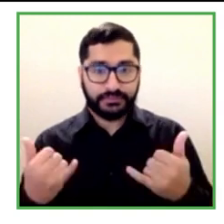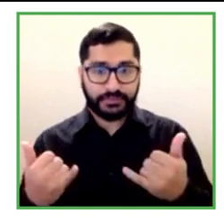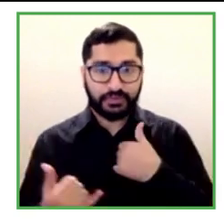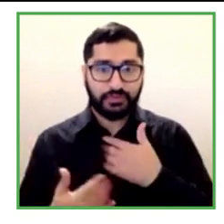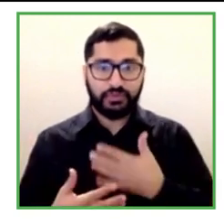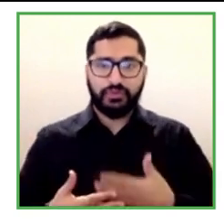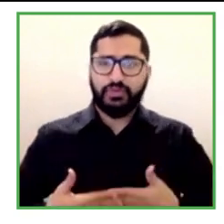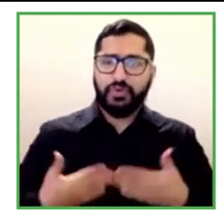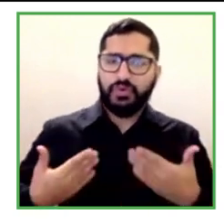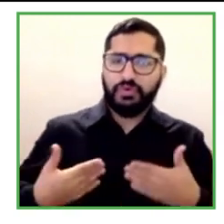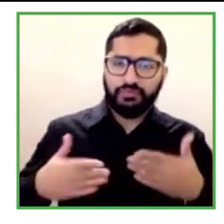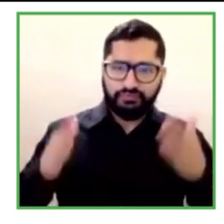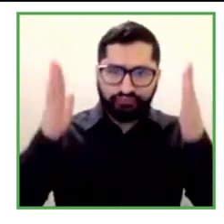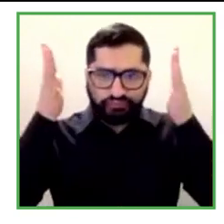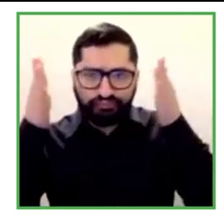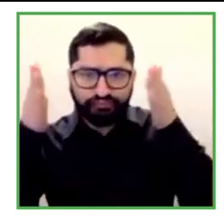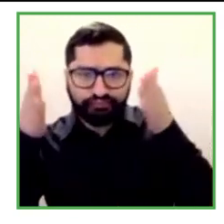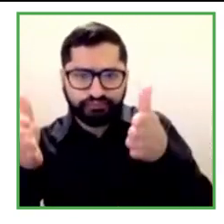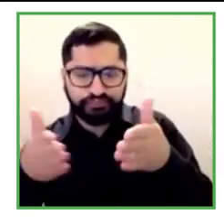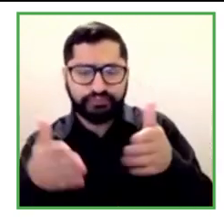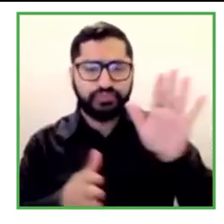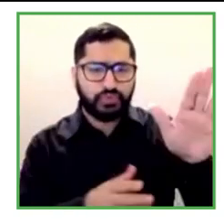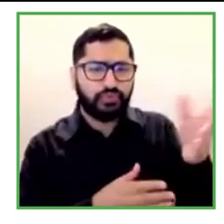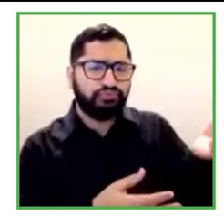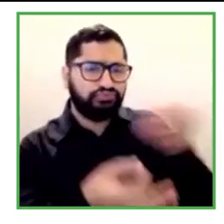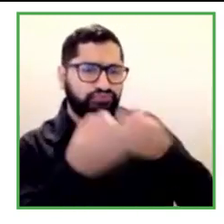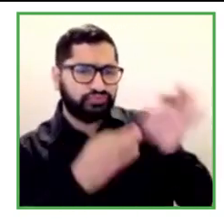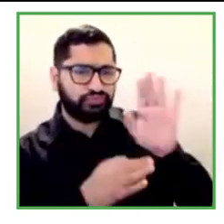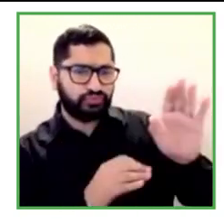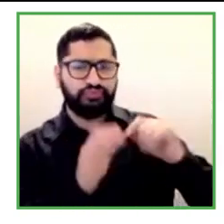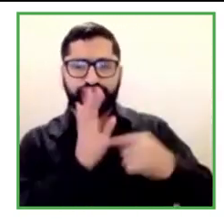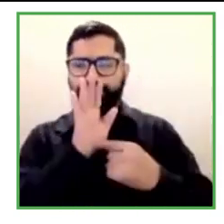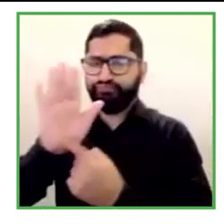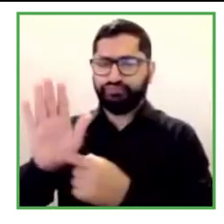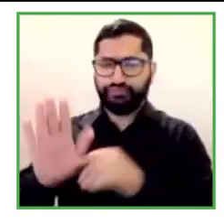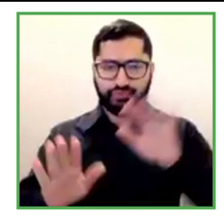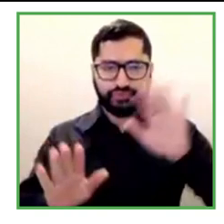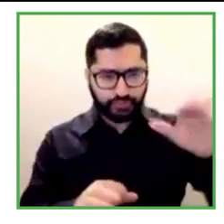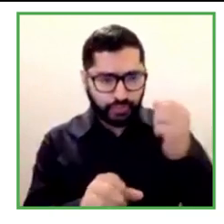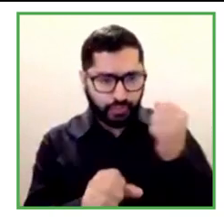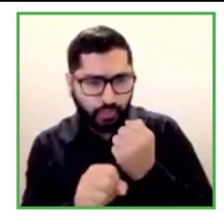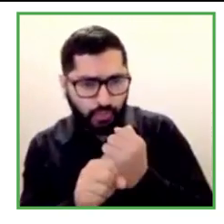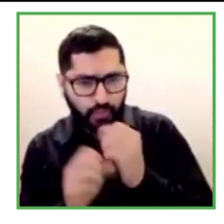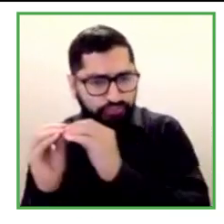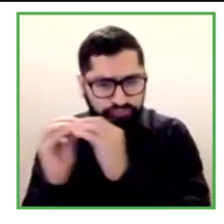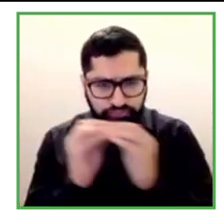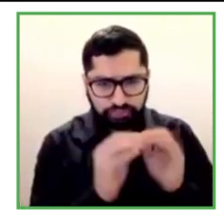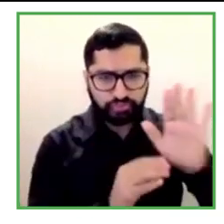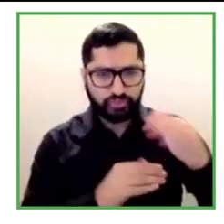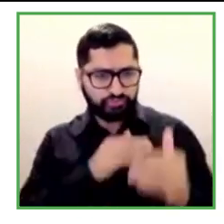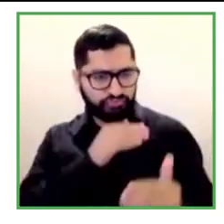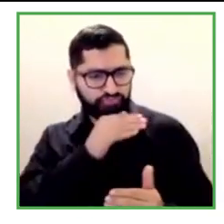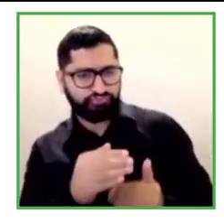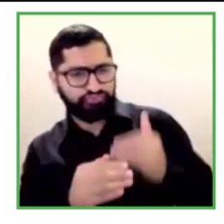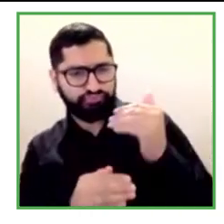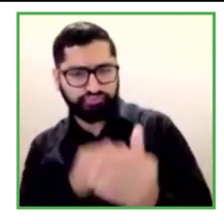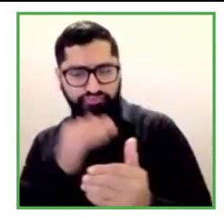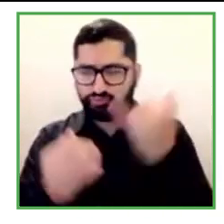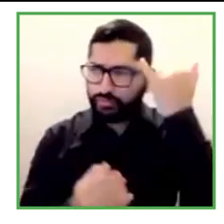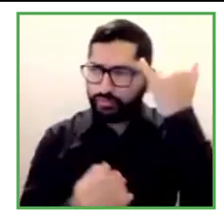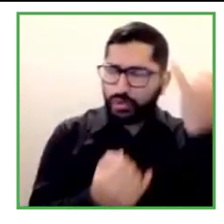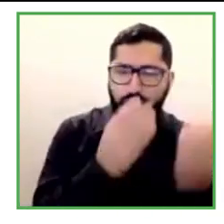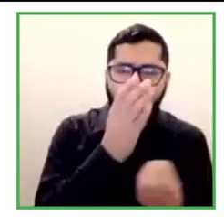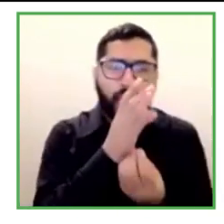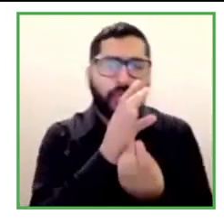many steps are taken, so many innovative, very important steps for diversity, inclusion,